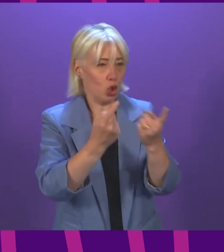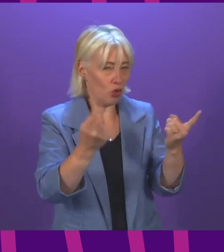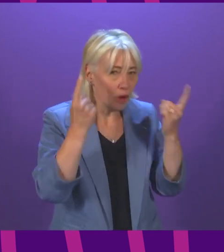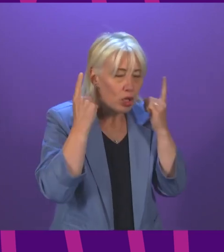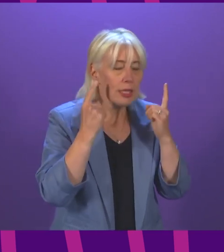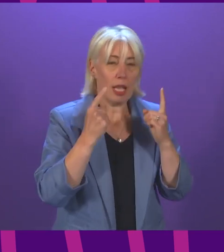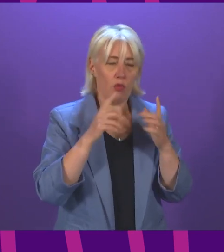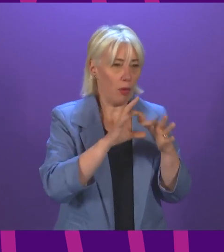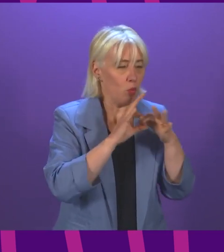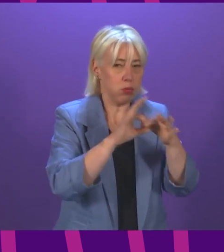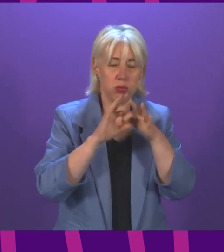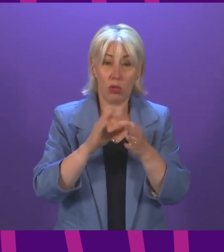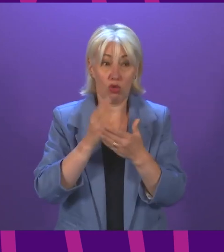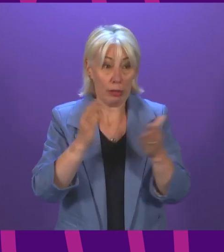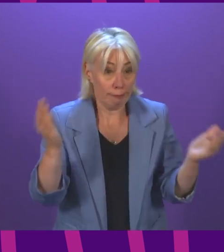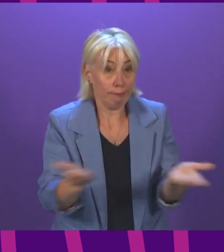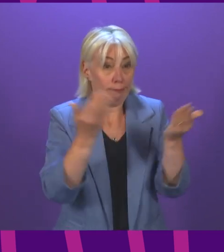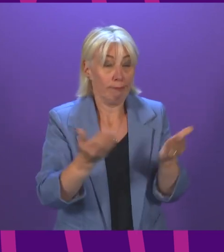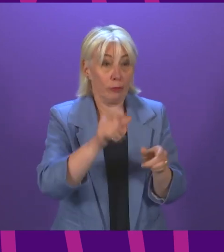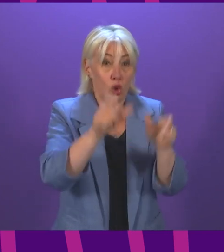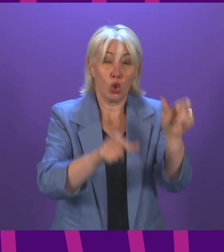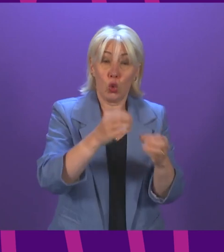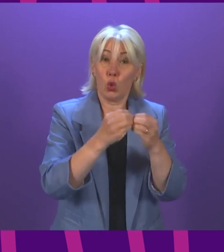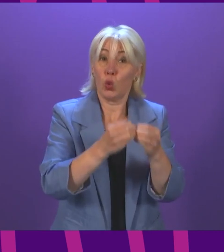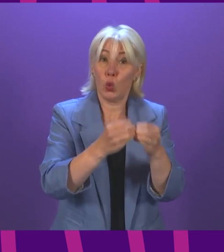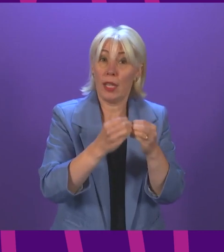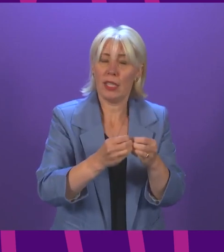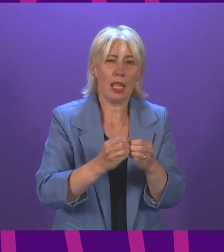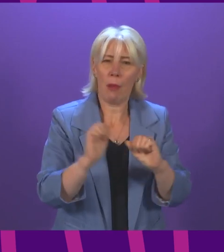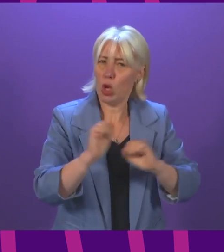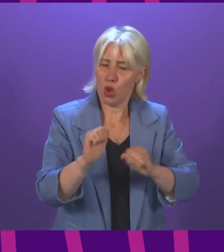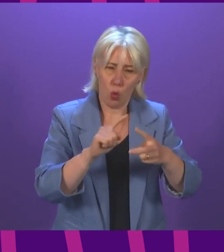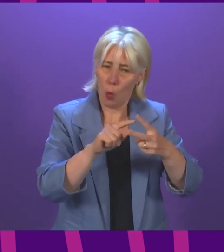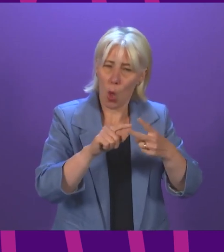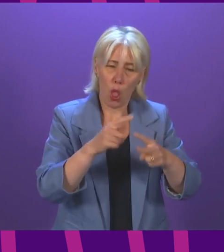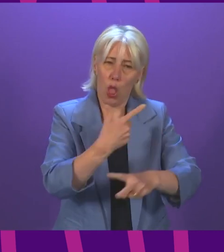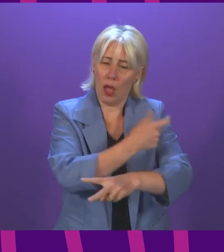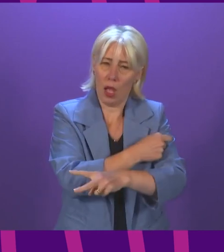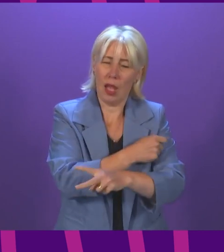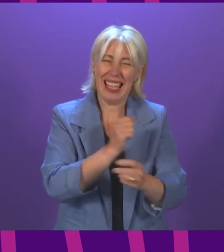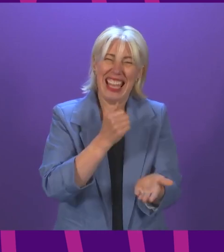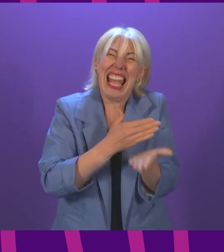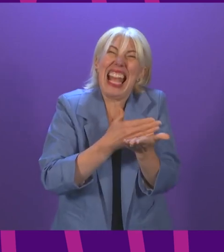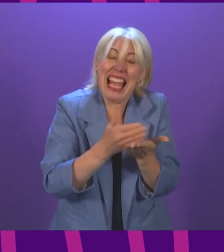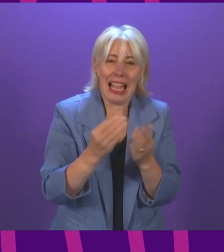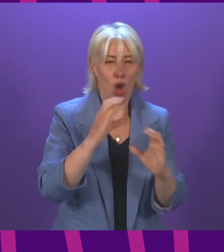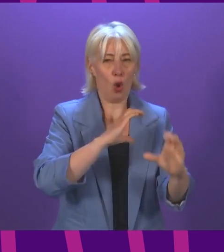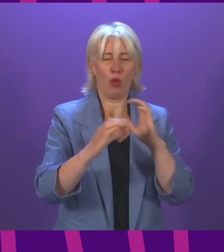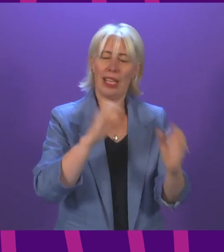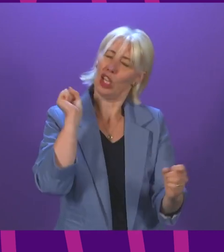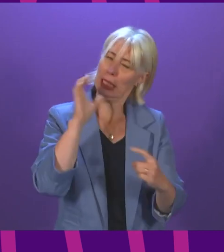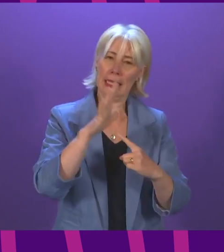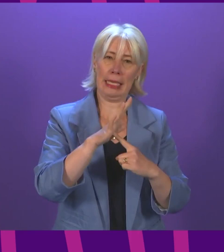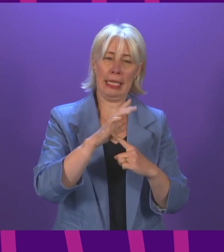maximise vaccine uptake among students who are not fully vaccinated. Clear communications are a key part to encouraging